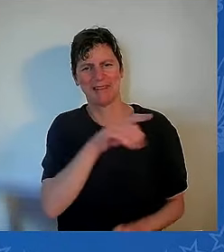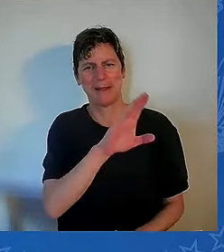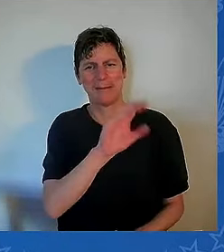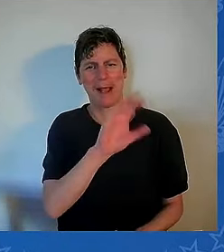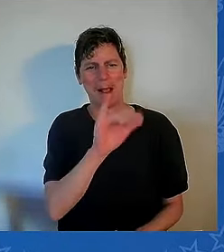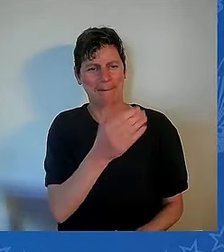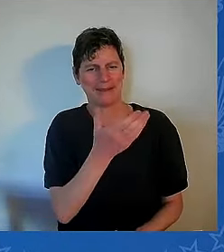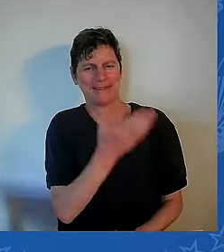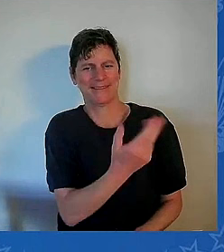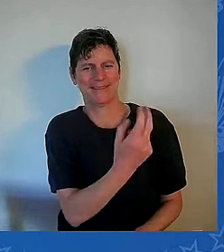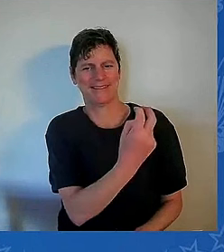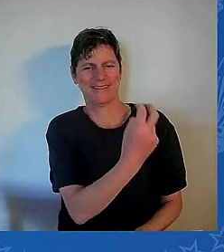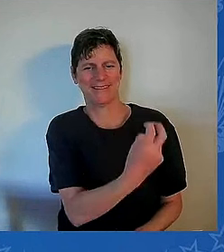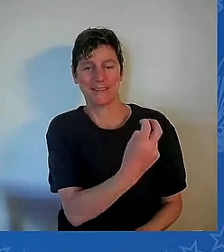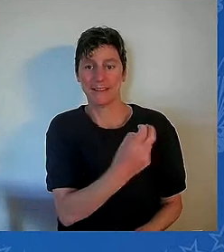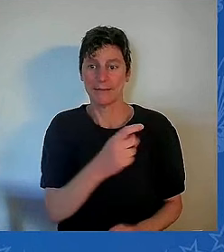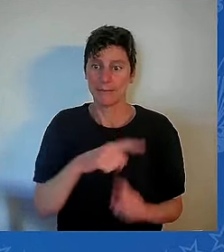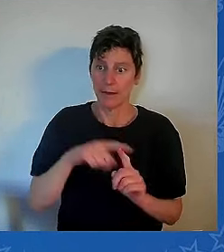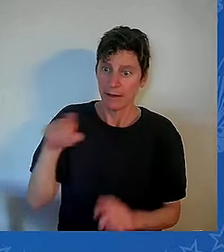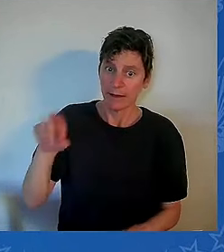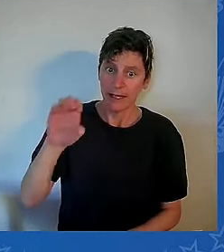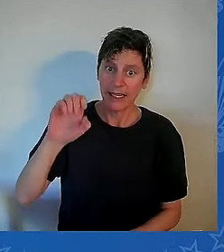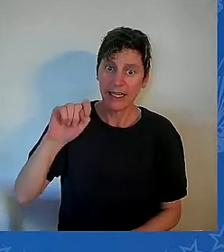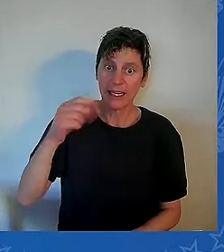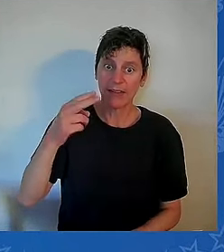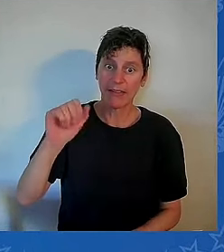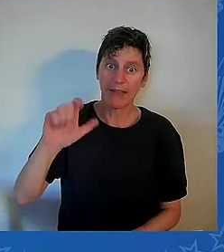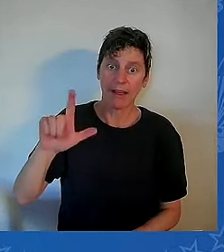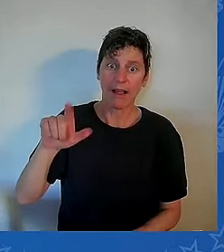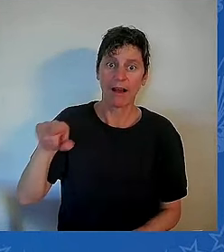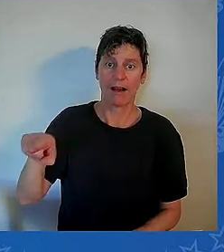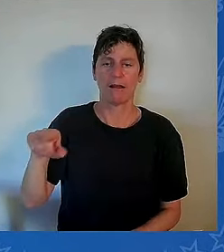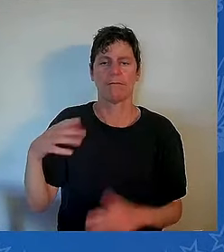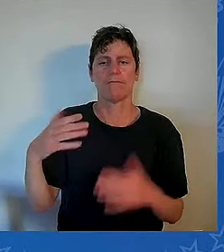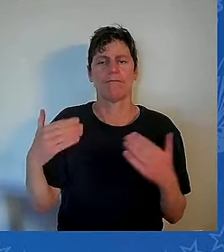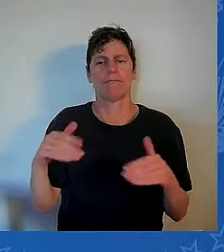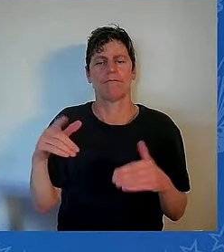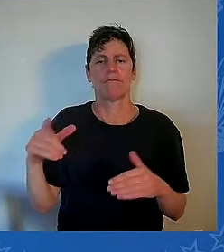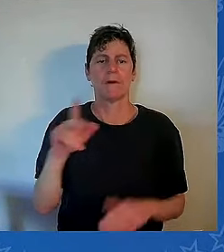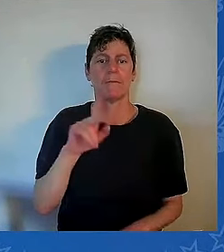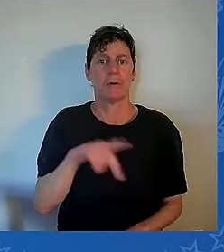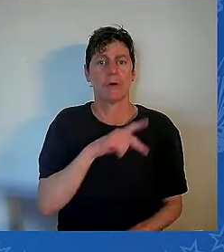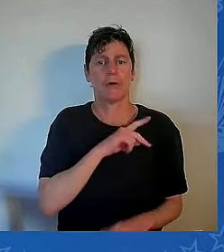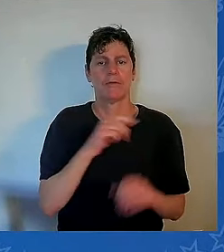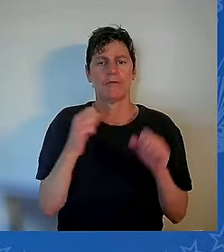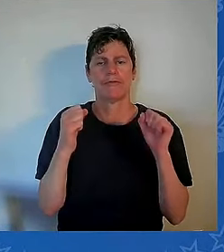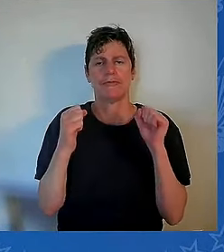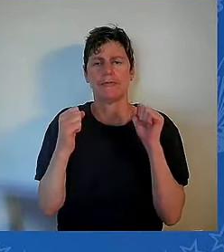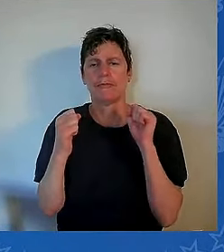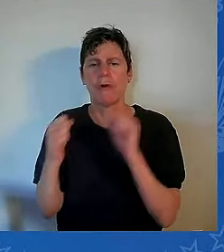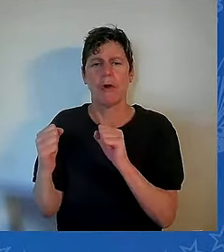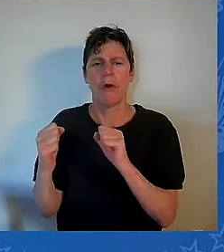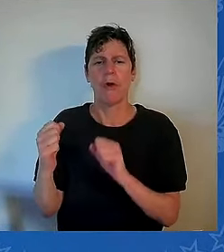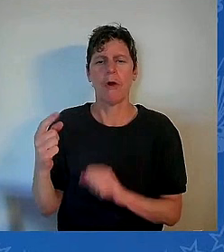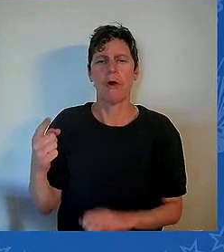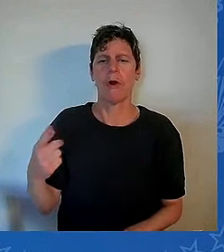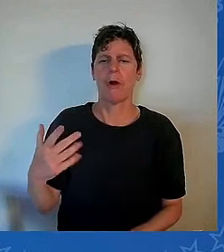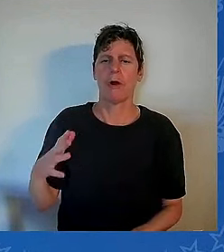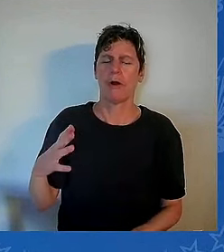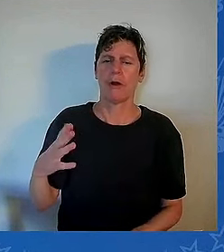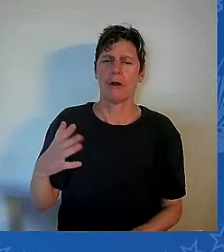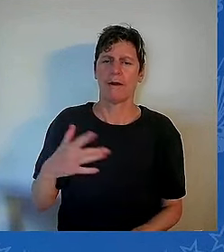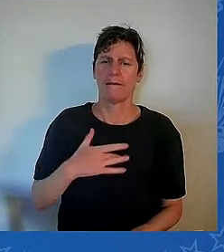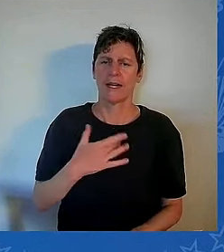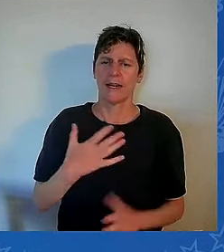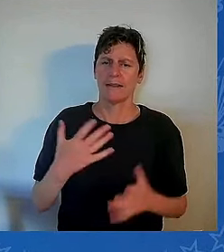Genuine empathy. She's full of laughter and joy and light. She's a great athlete in her own right, for